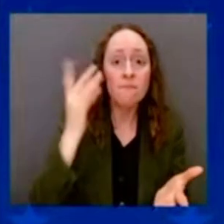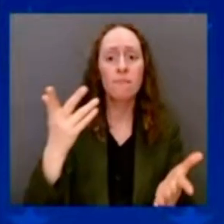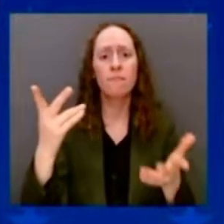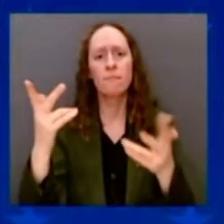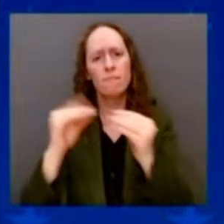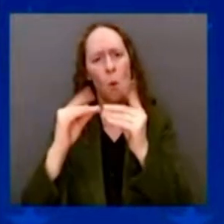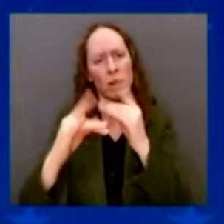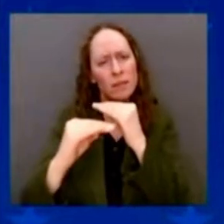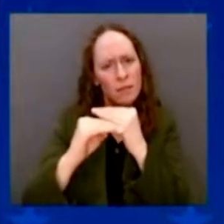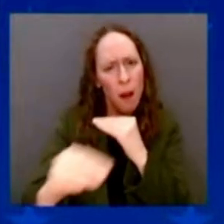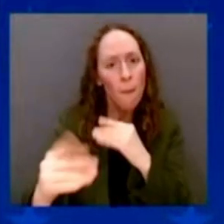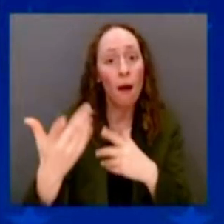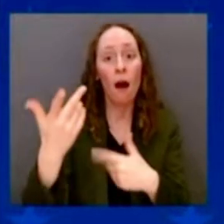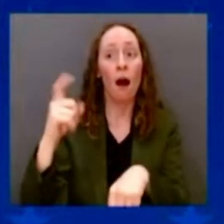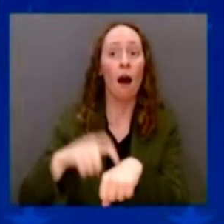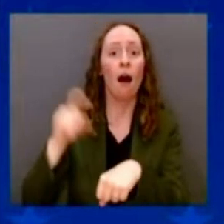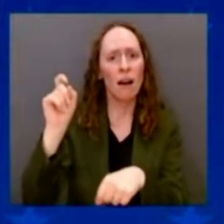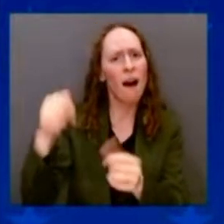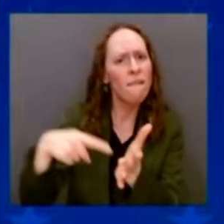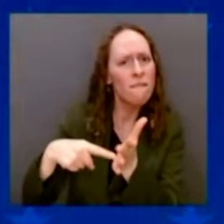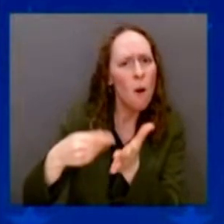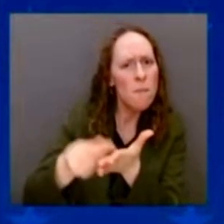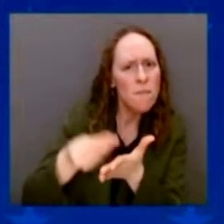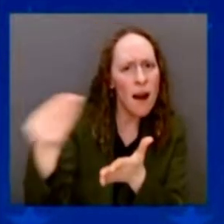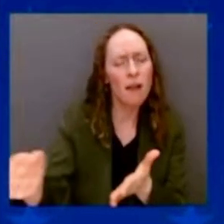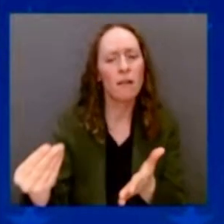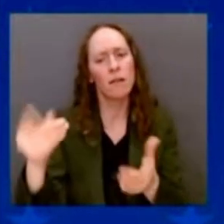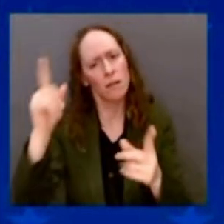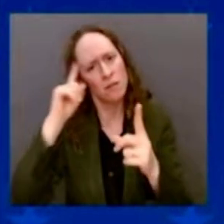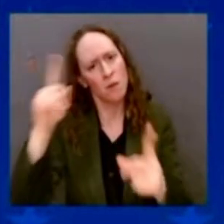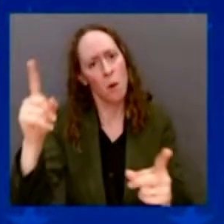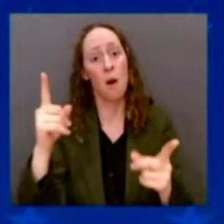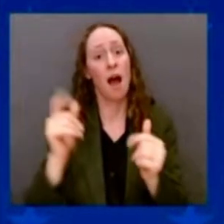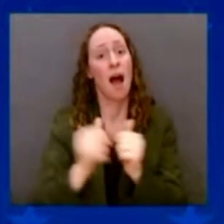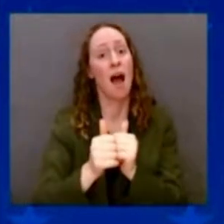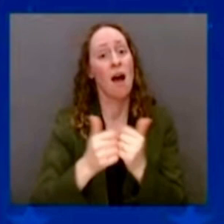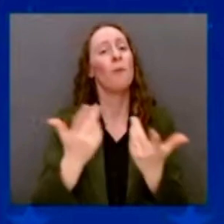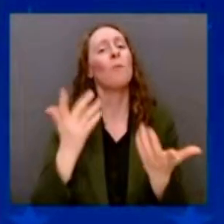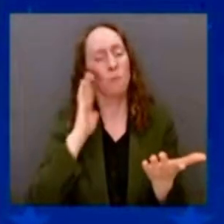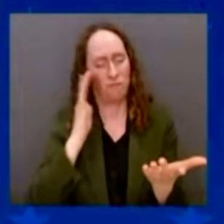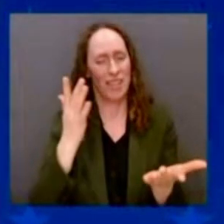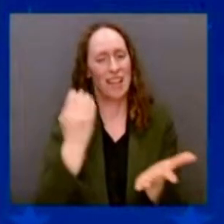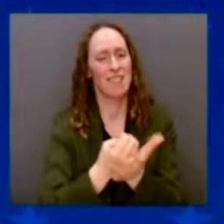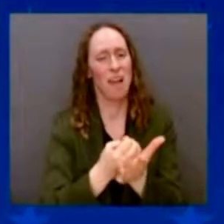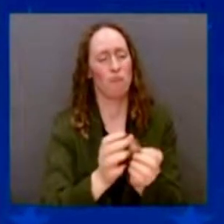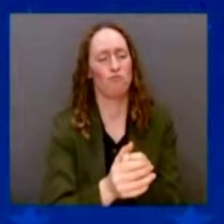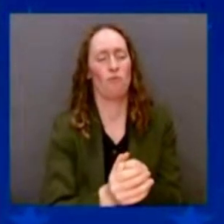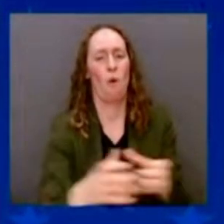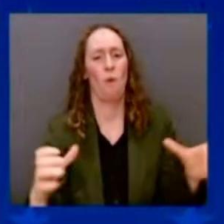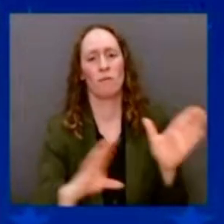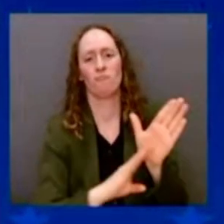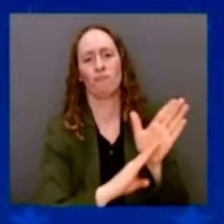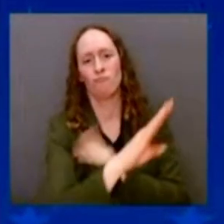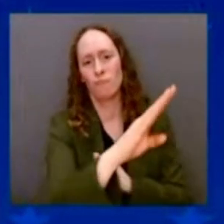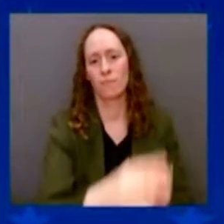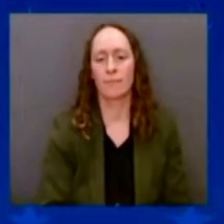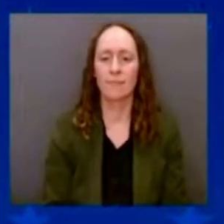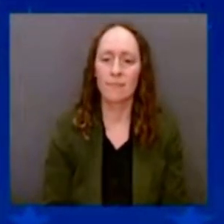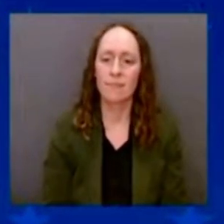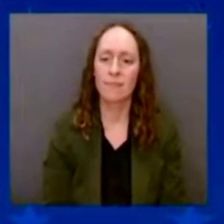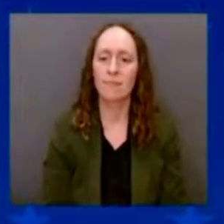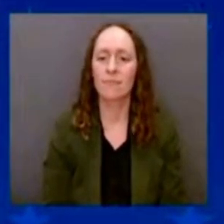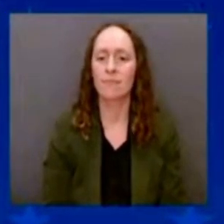generate economic growth and prosperity. I said to my introducer — he said, I bought a small home and I worked on it. I said, guess what?